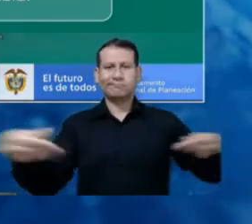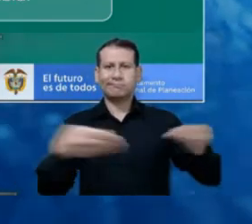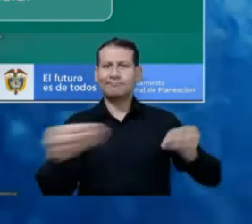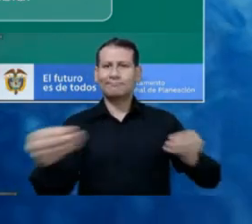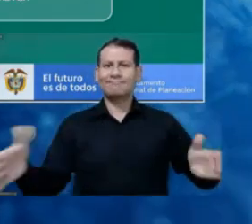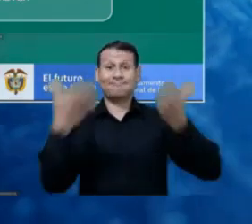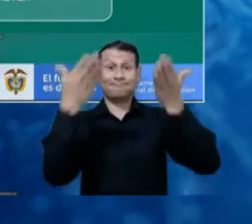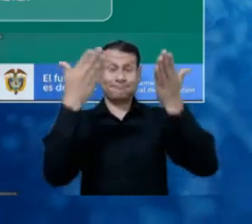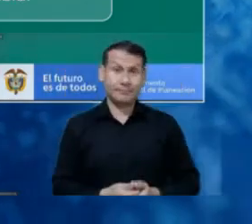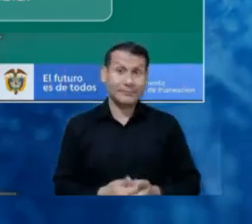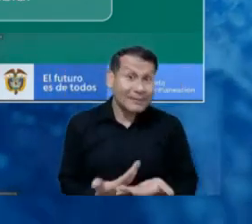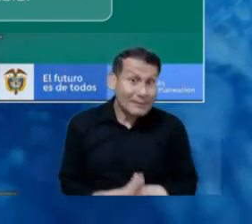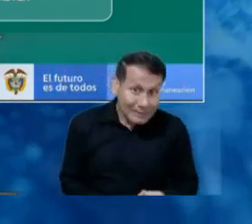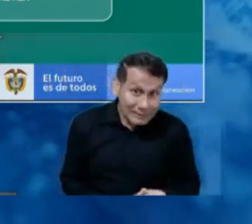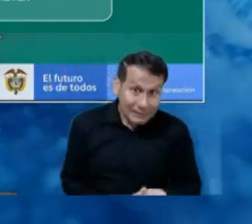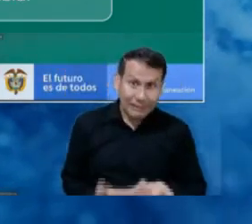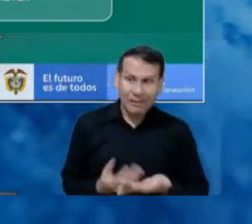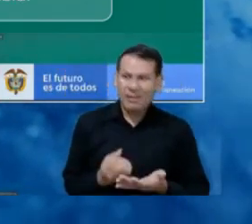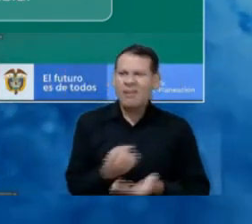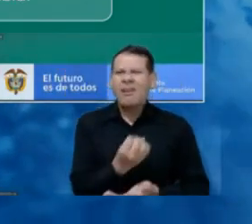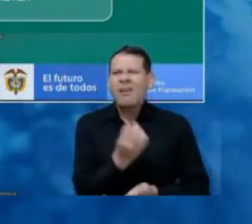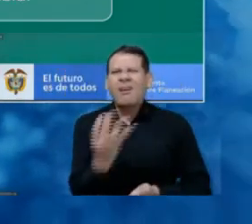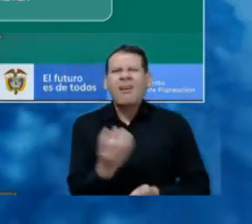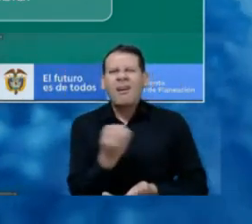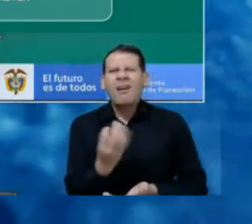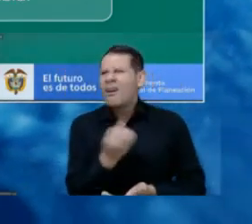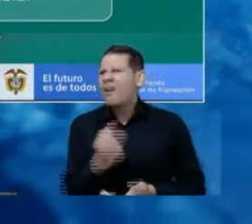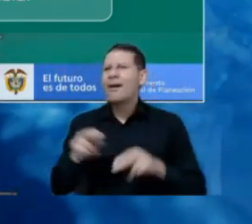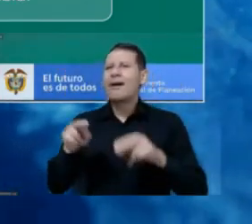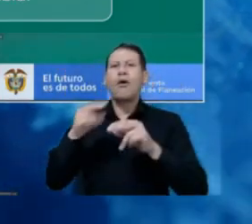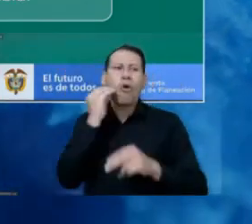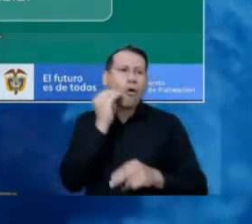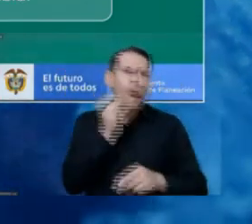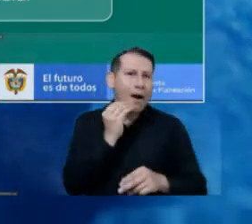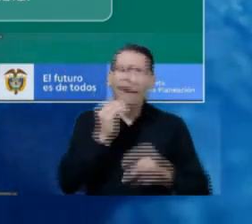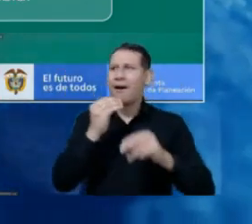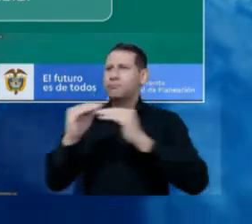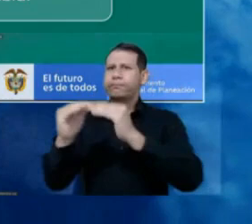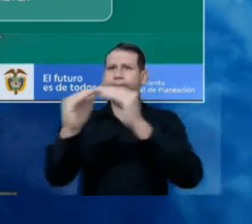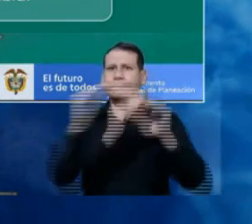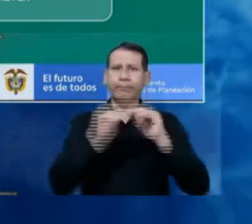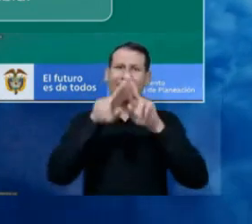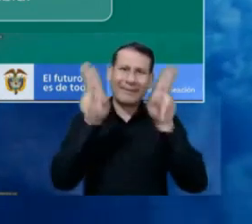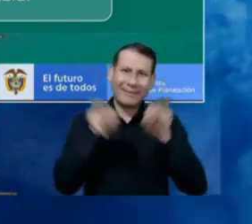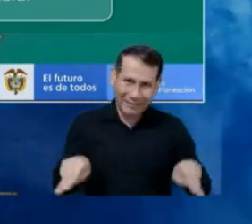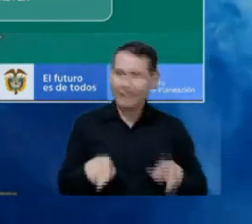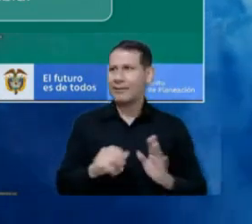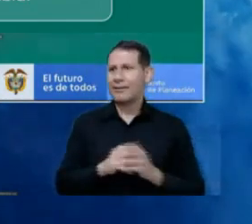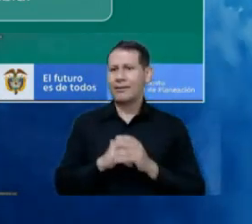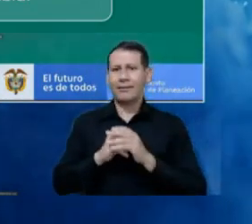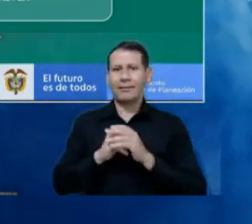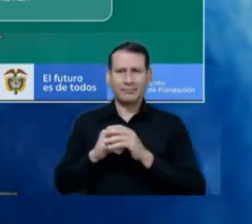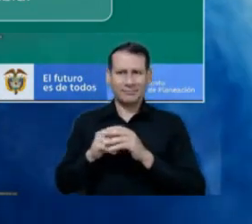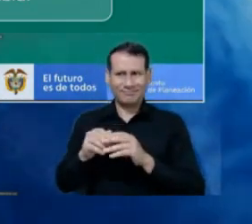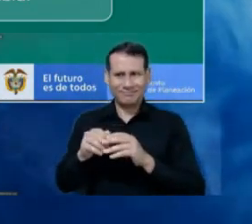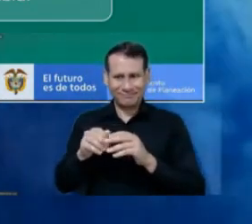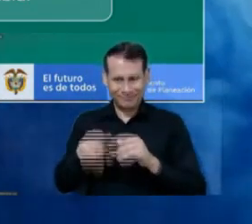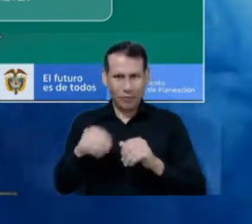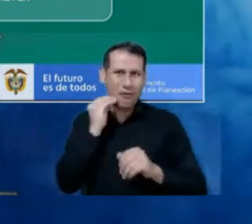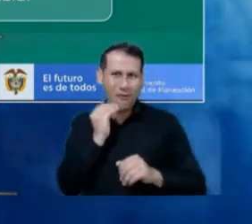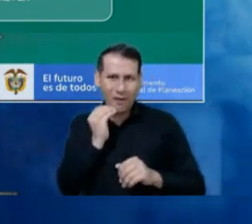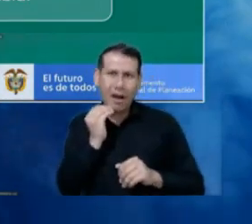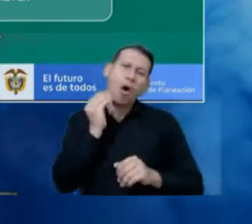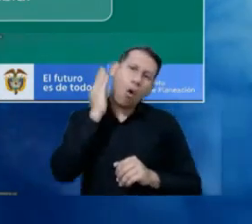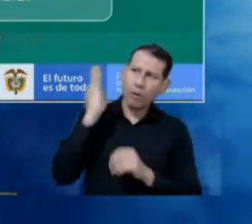figure that we know that is the percentage of households with connection to Internet, both mobile and mobile, the